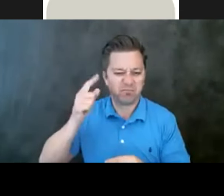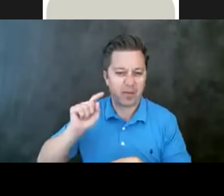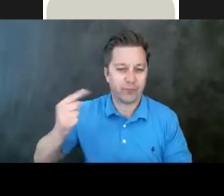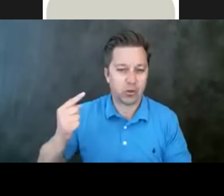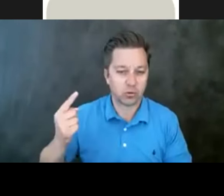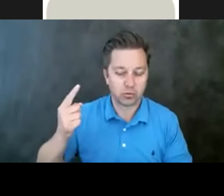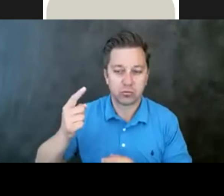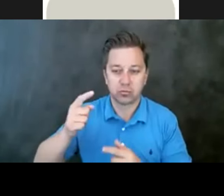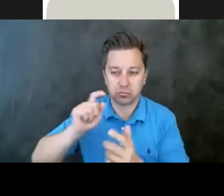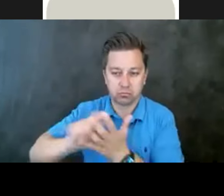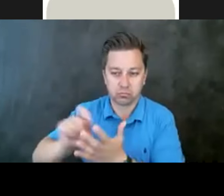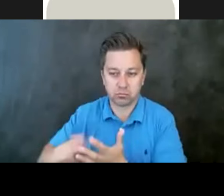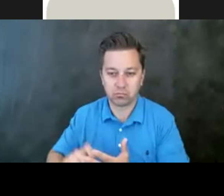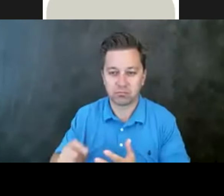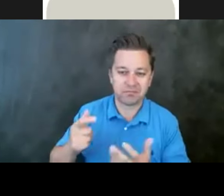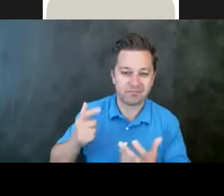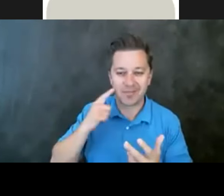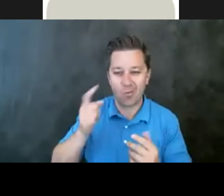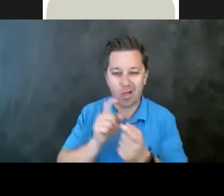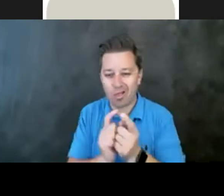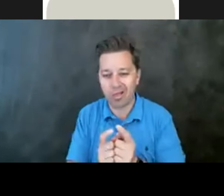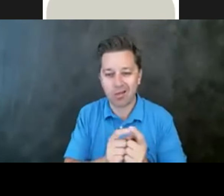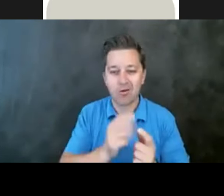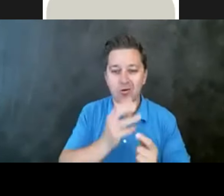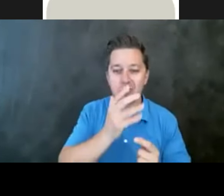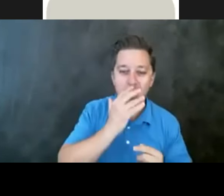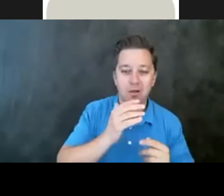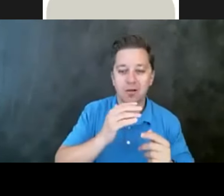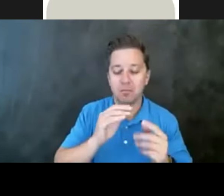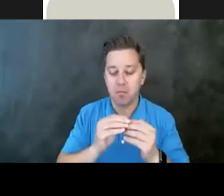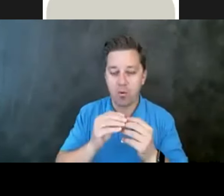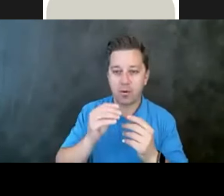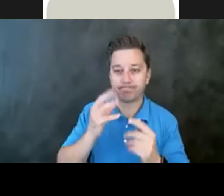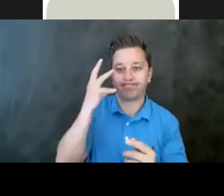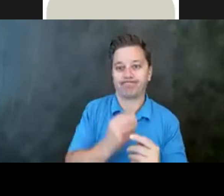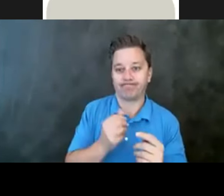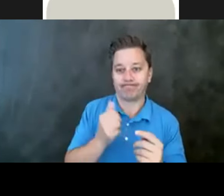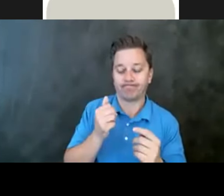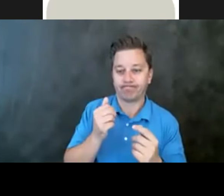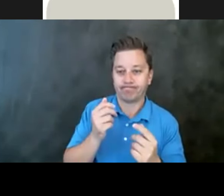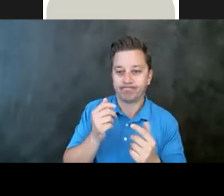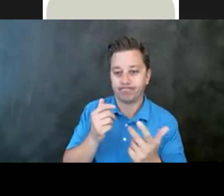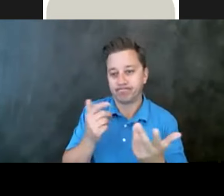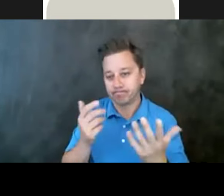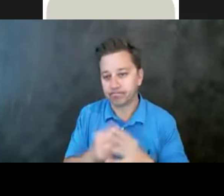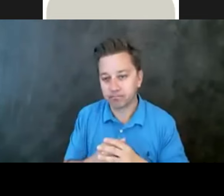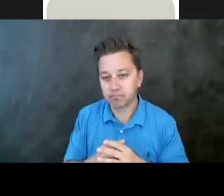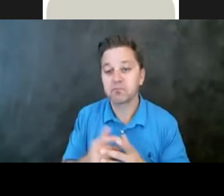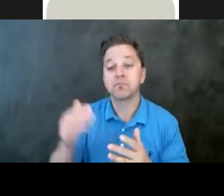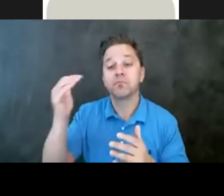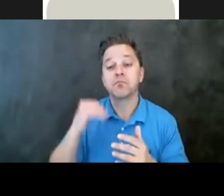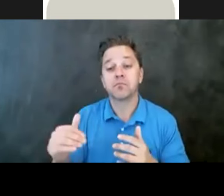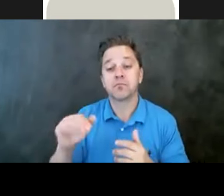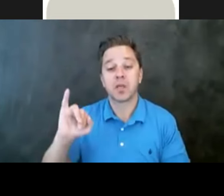I'm thinking of changing the colors a little bit to make it a little bit more pleasing to the eye. But, um, this is our